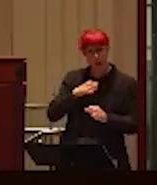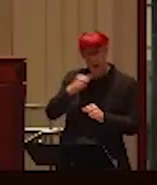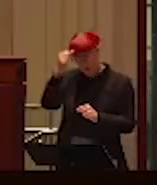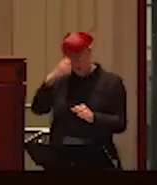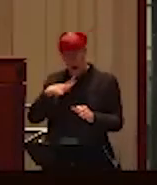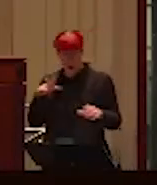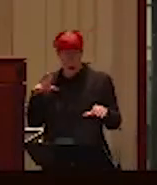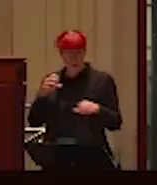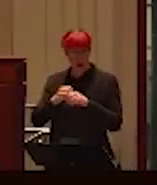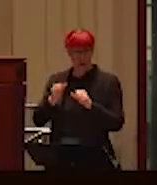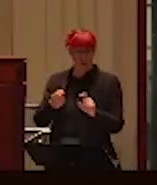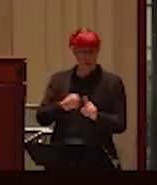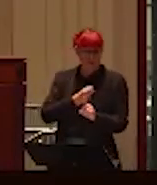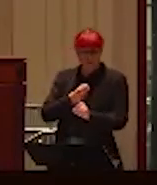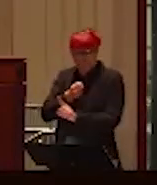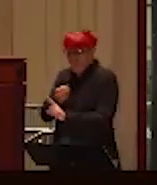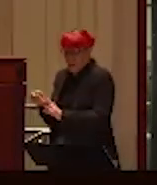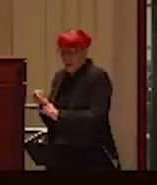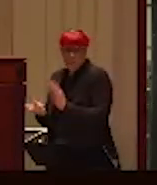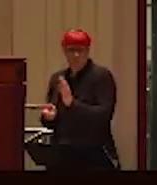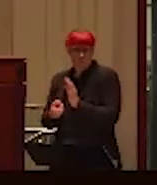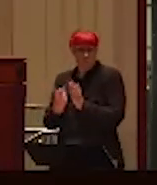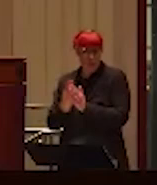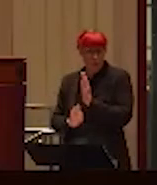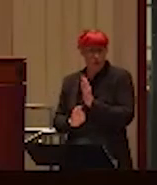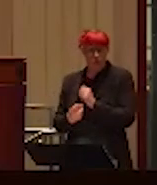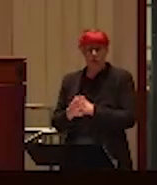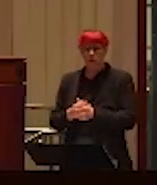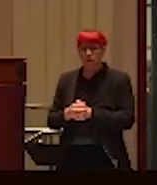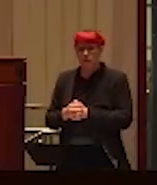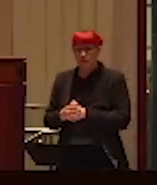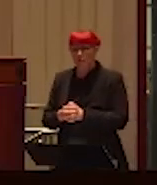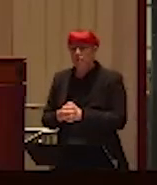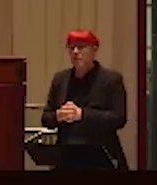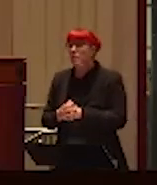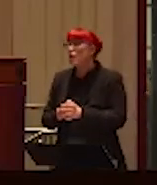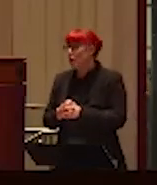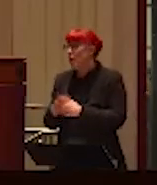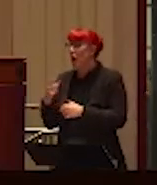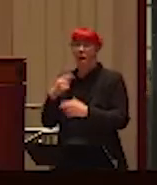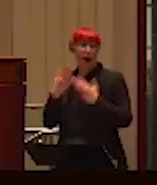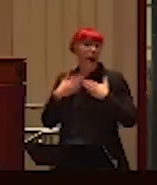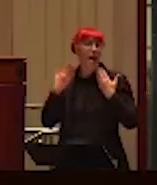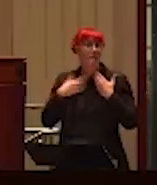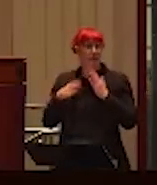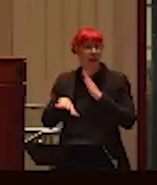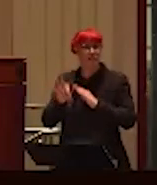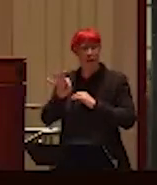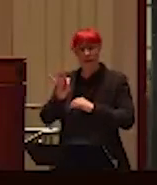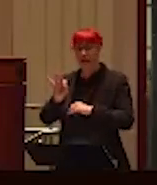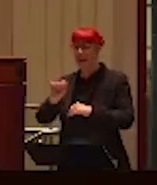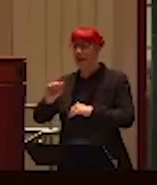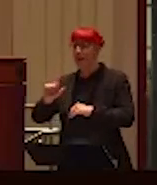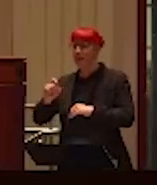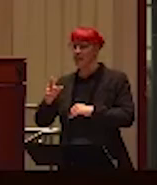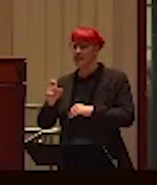so, uh, it was great discovering, I don't know, three or four years ago, that Alexander's out there doing this work, and it's happening right in SFU,